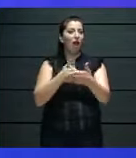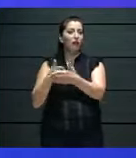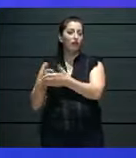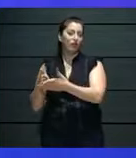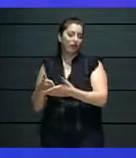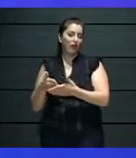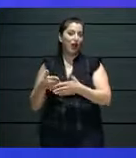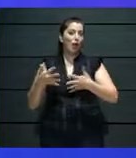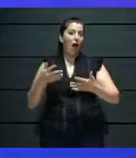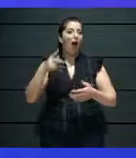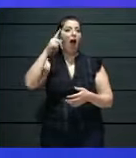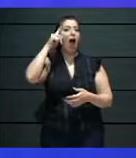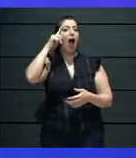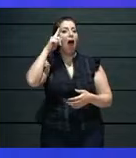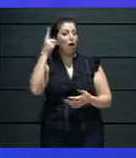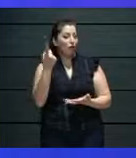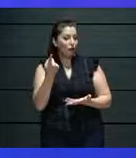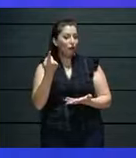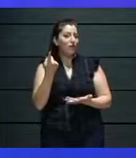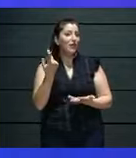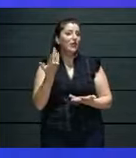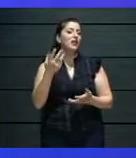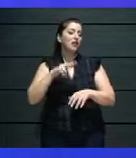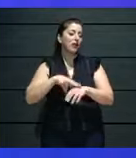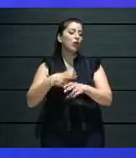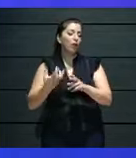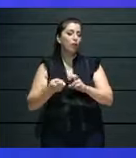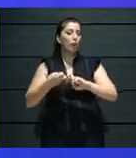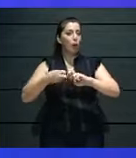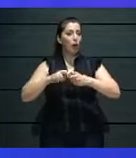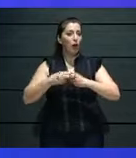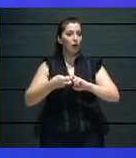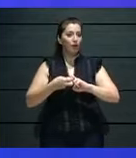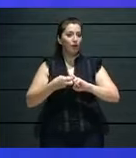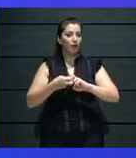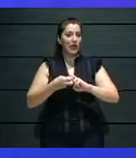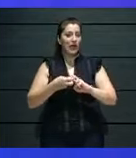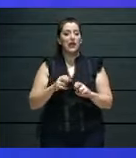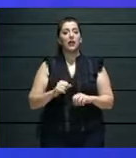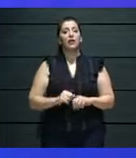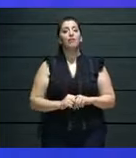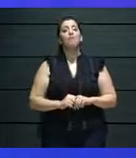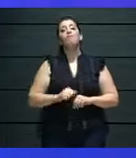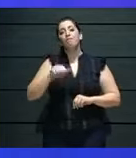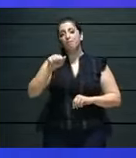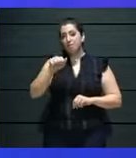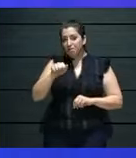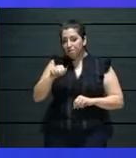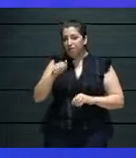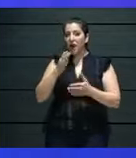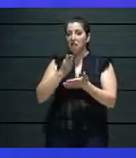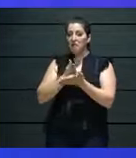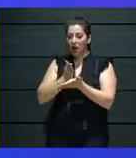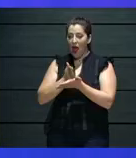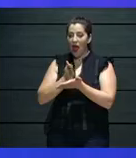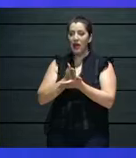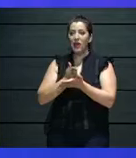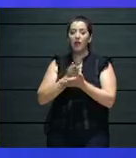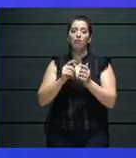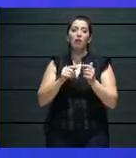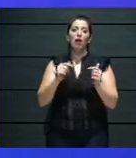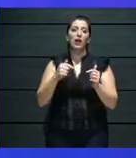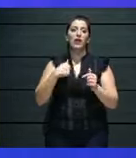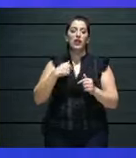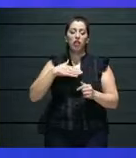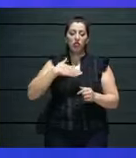sounding arrogant, the arts and culture are not afraid. Because once we start being afraid,